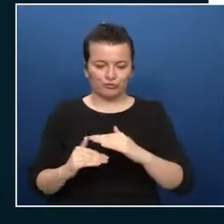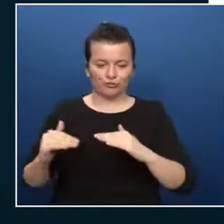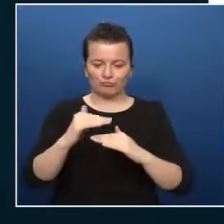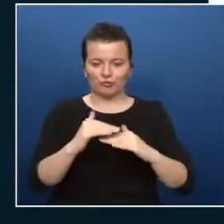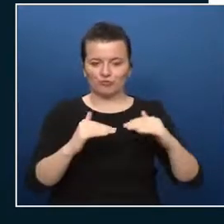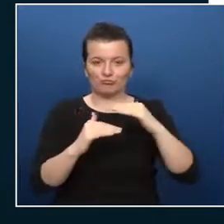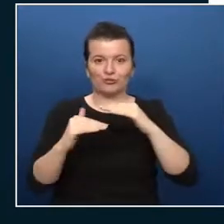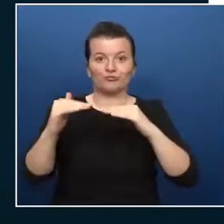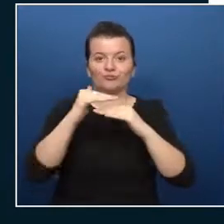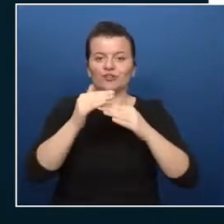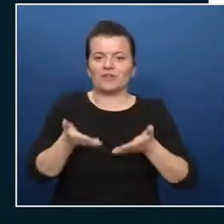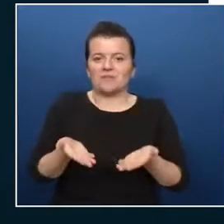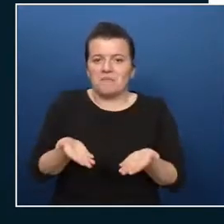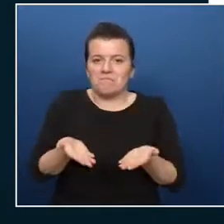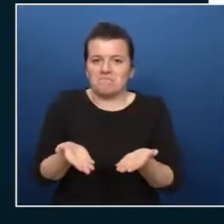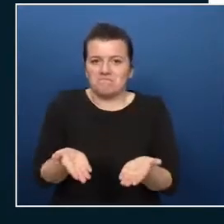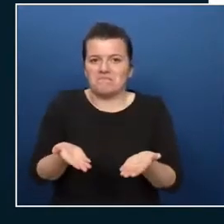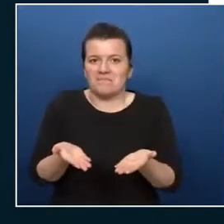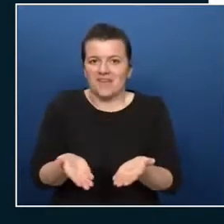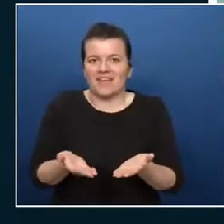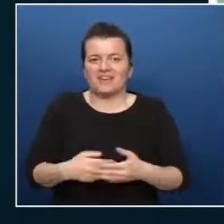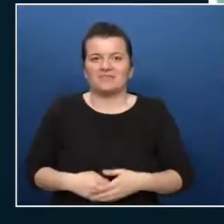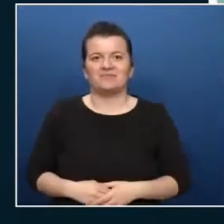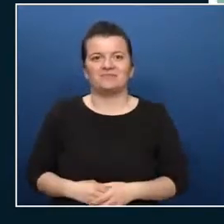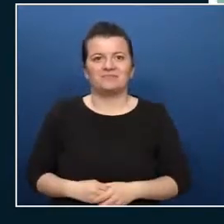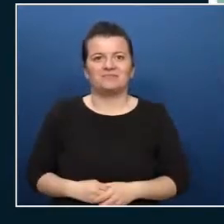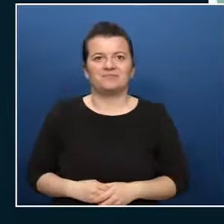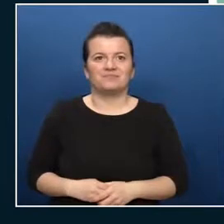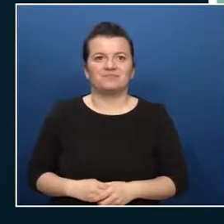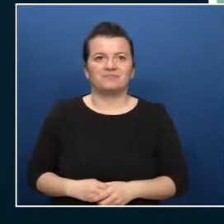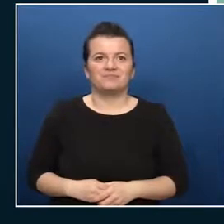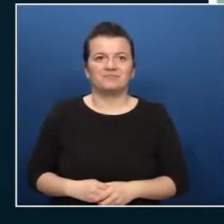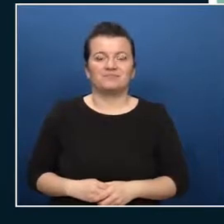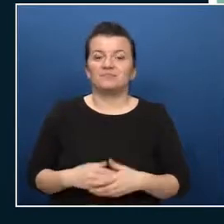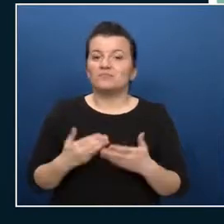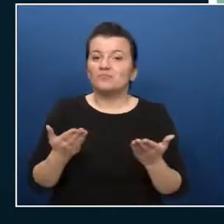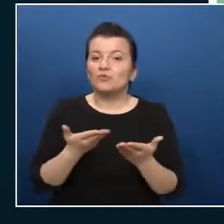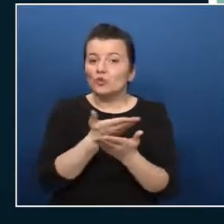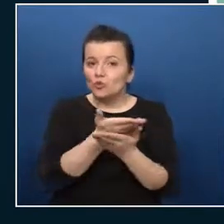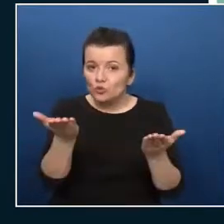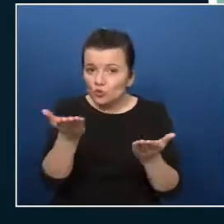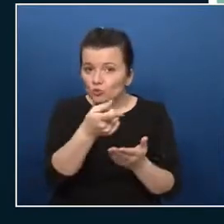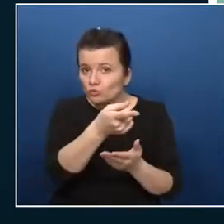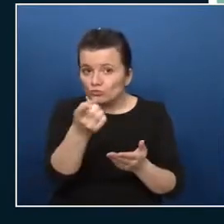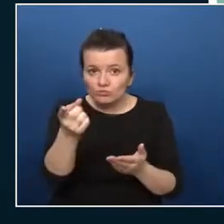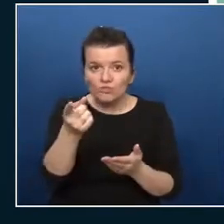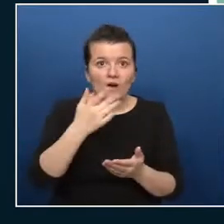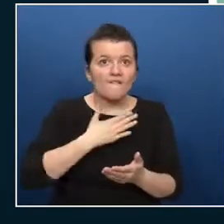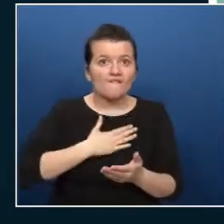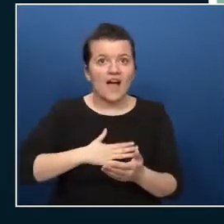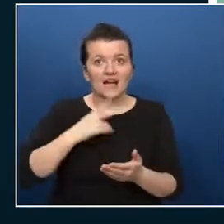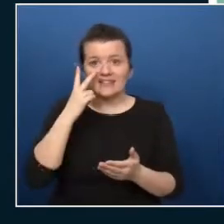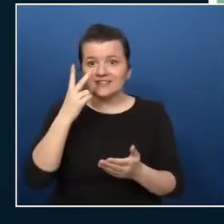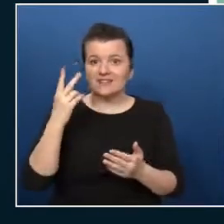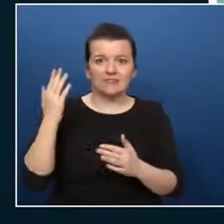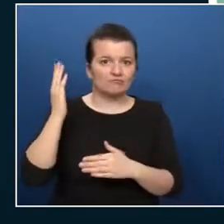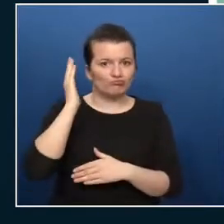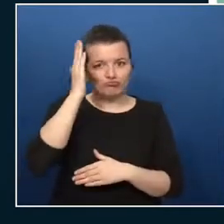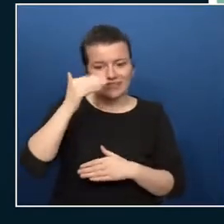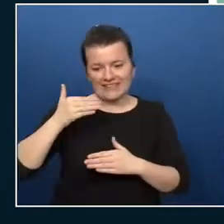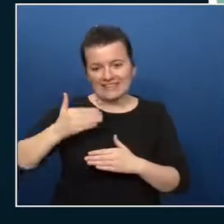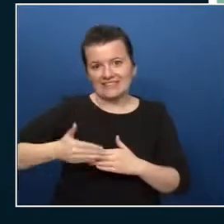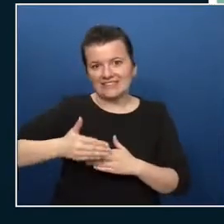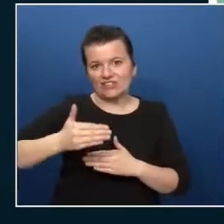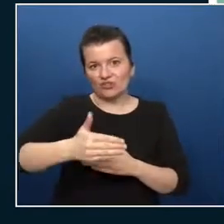resources on top of all the underlying layers so and if you want to want to yeah take a look at the series it